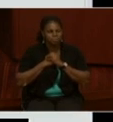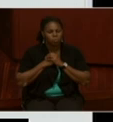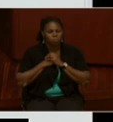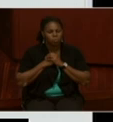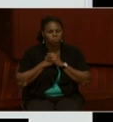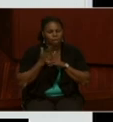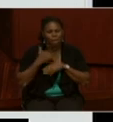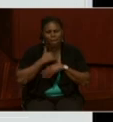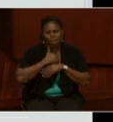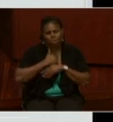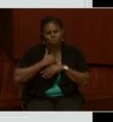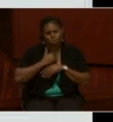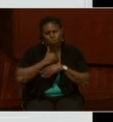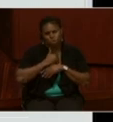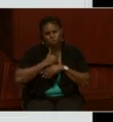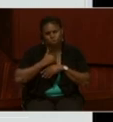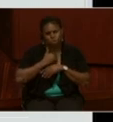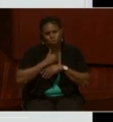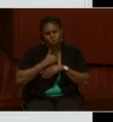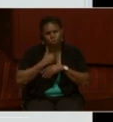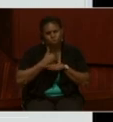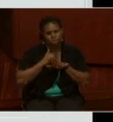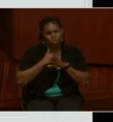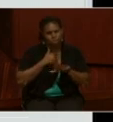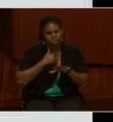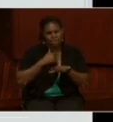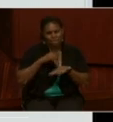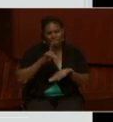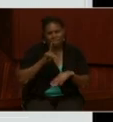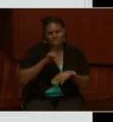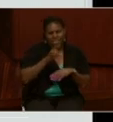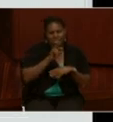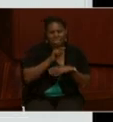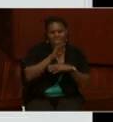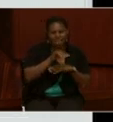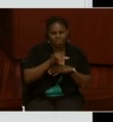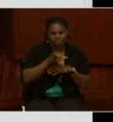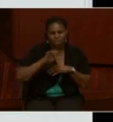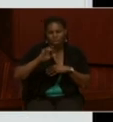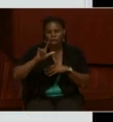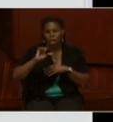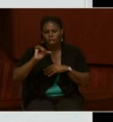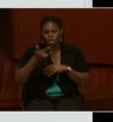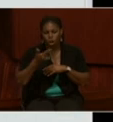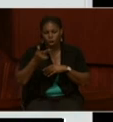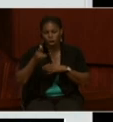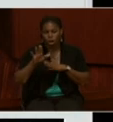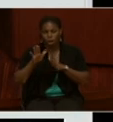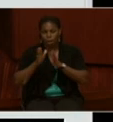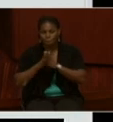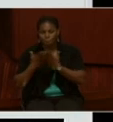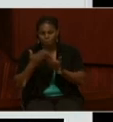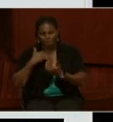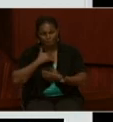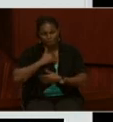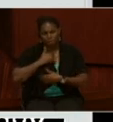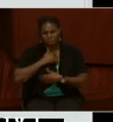I'm sorry. You don't want to type in Navy Log Tech Logs. It's Navy Log Books. I apologize.